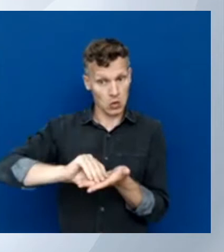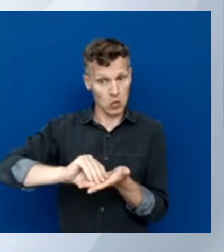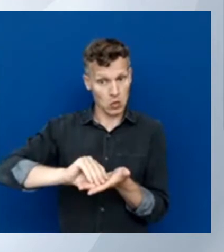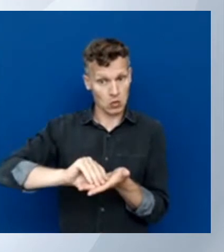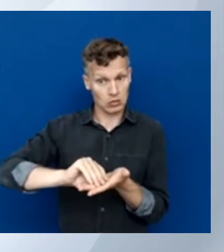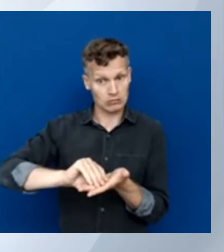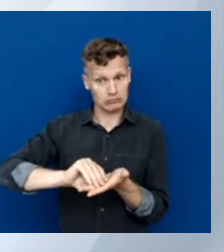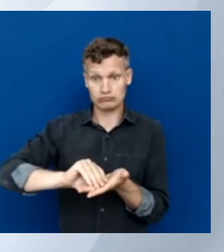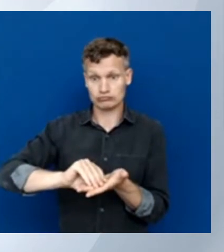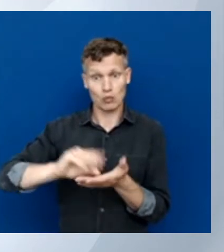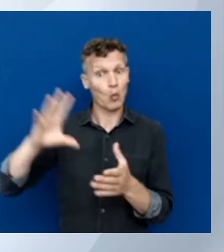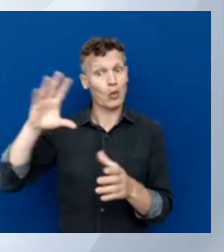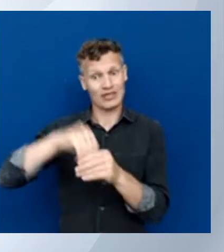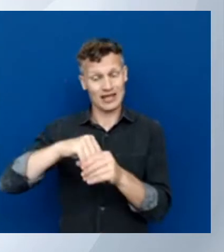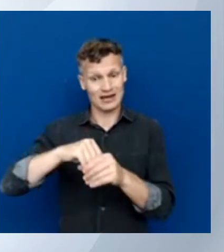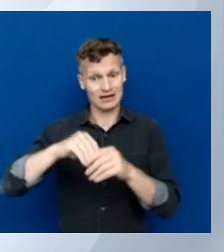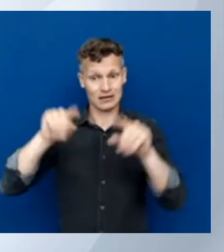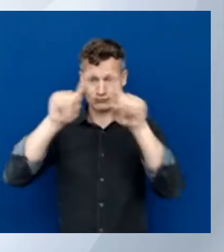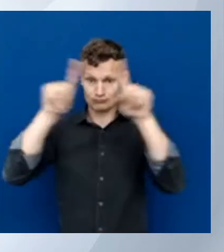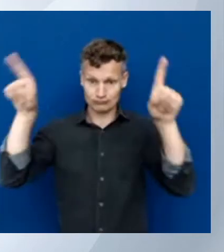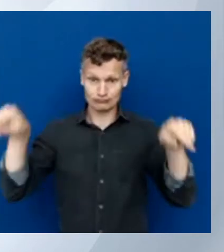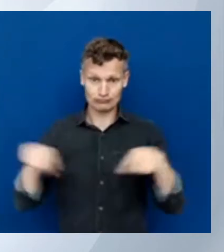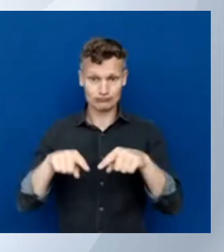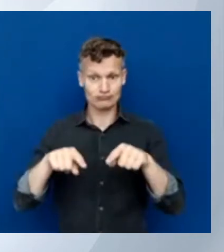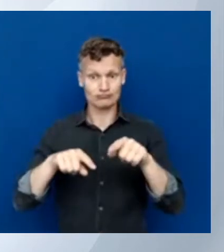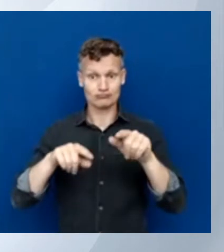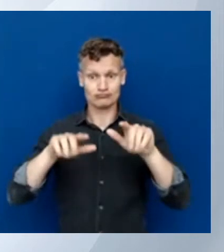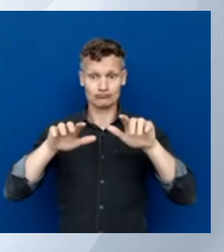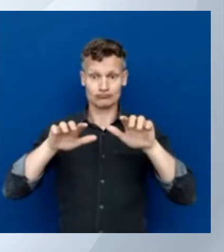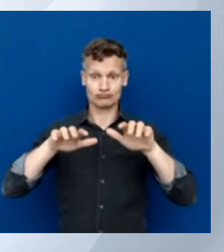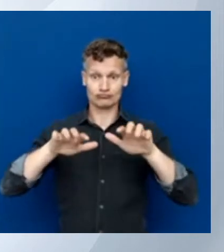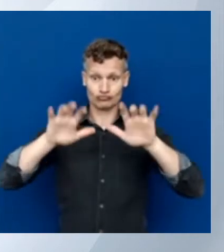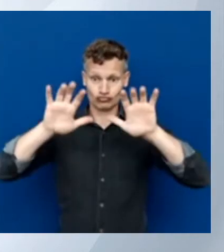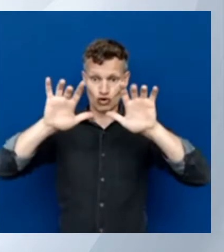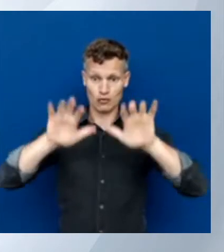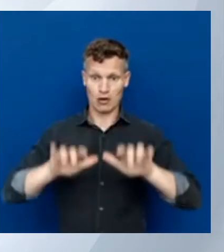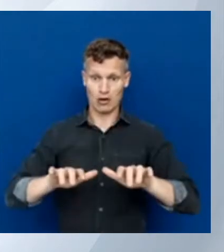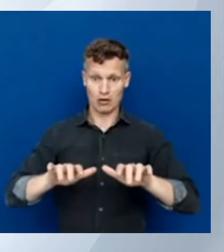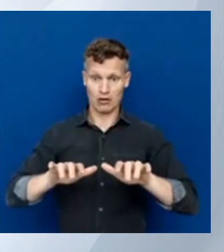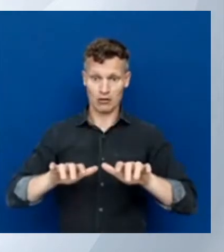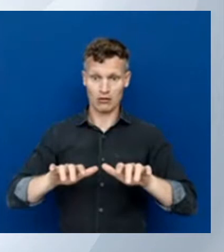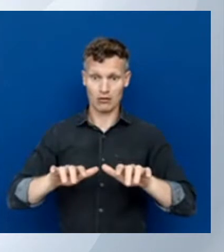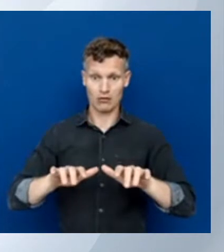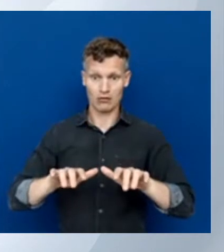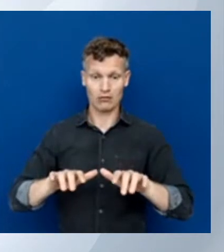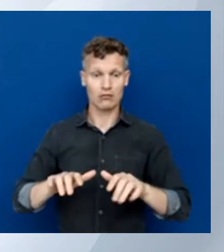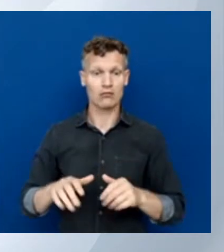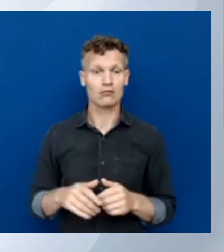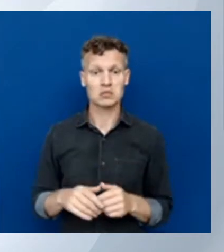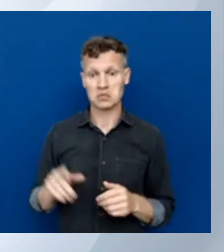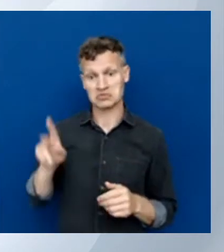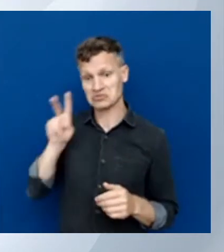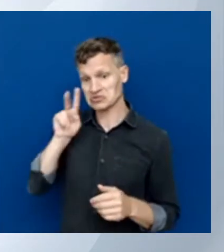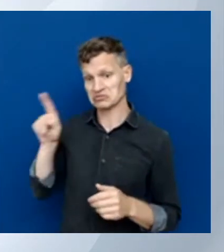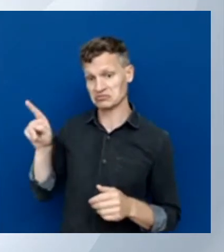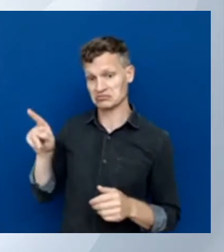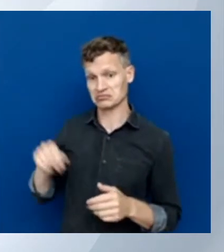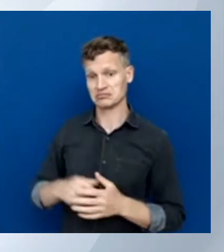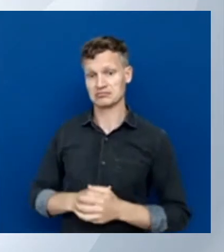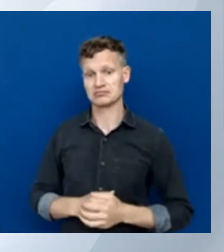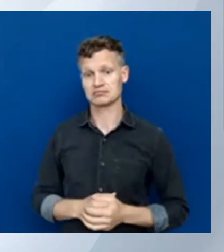can use it here in my PowerShell terminal where I have